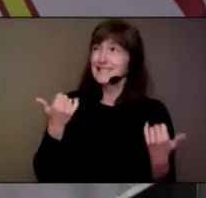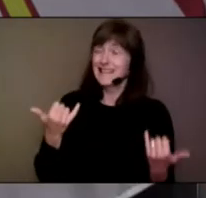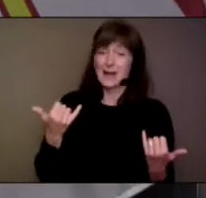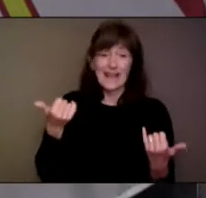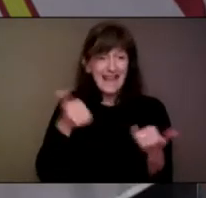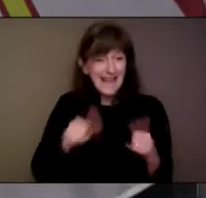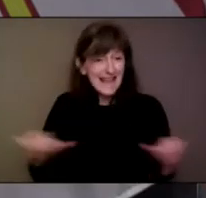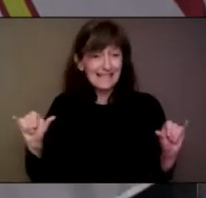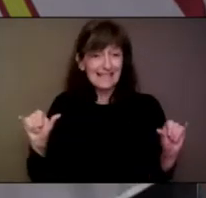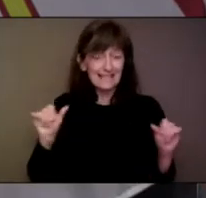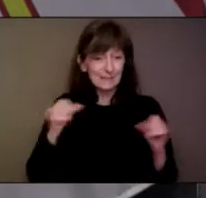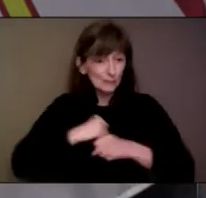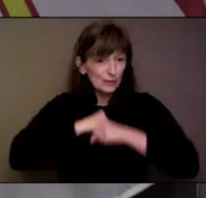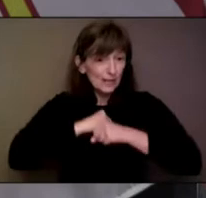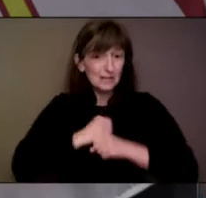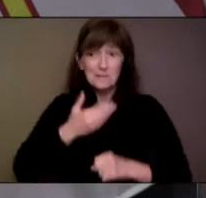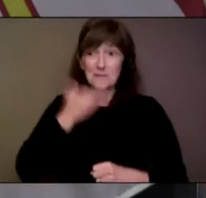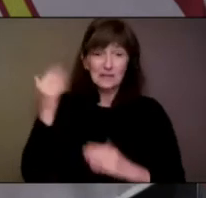keep us all safe.